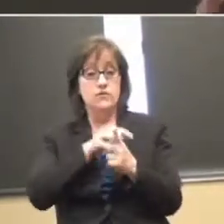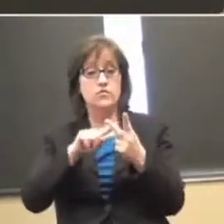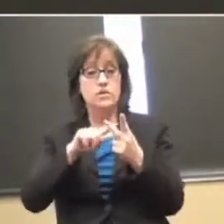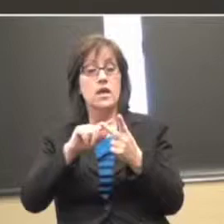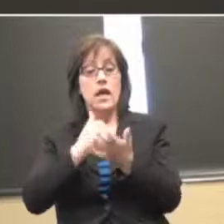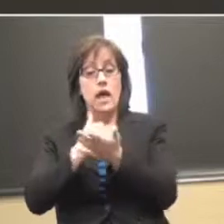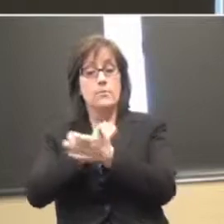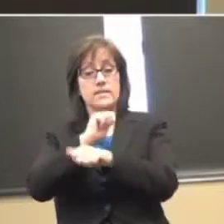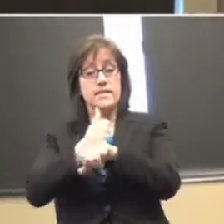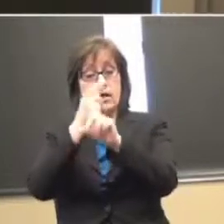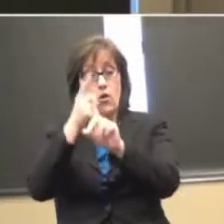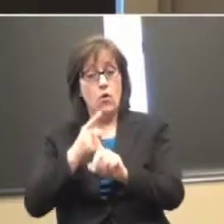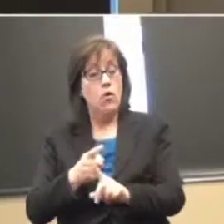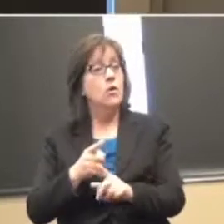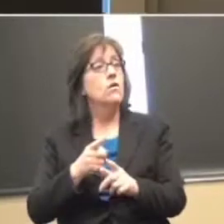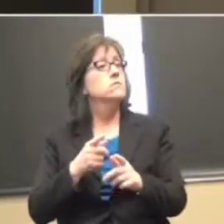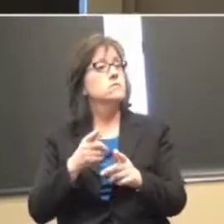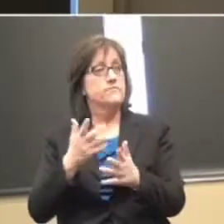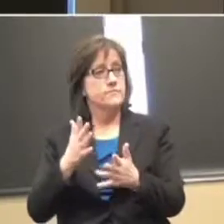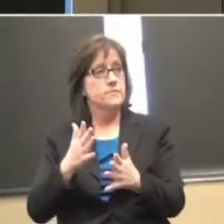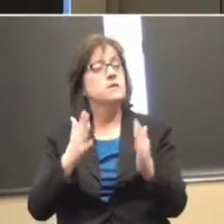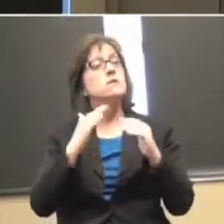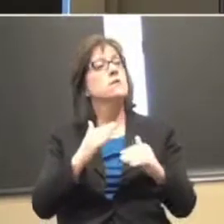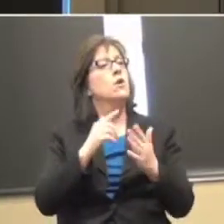Okay. What happens next in the check-in, check-out?